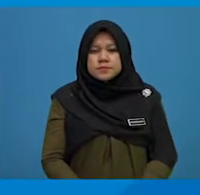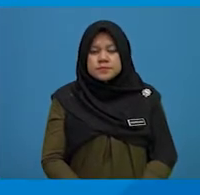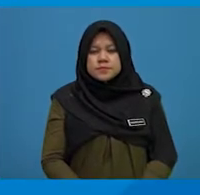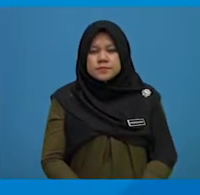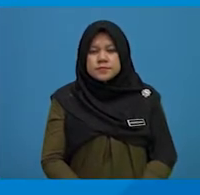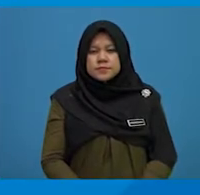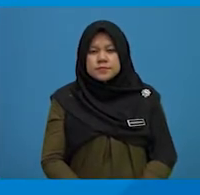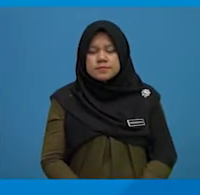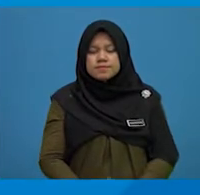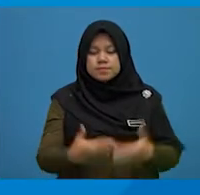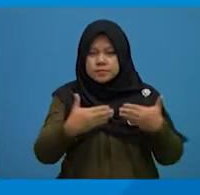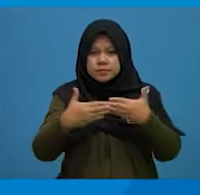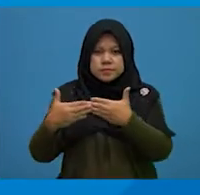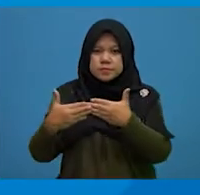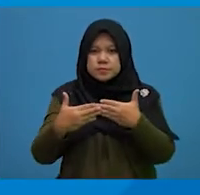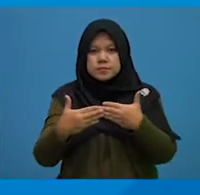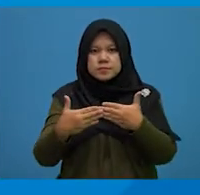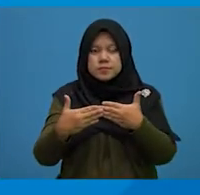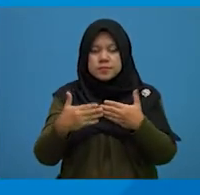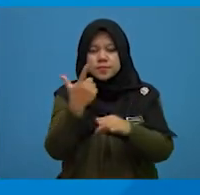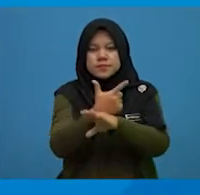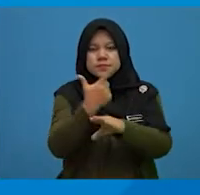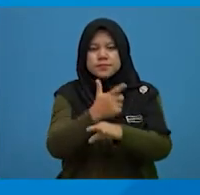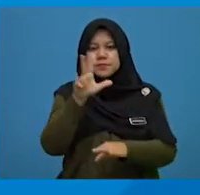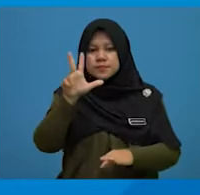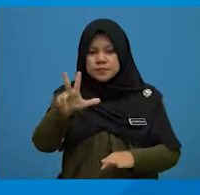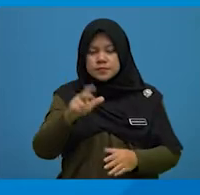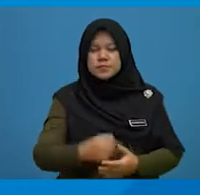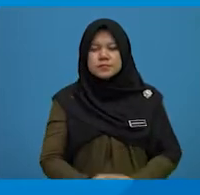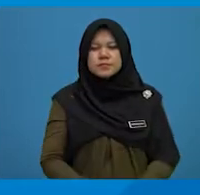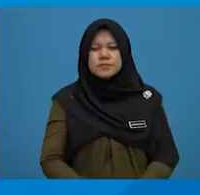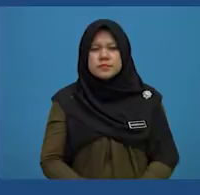Right, let's continue with exercise three.